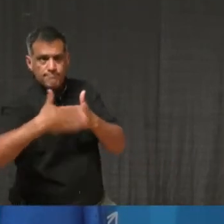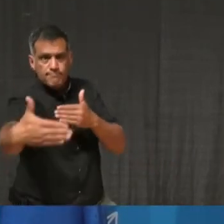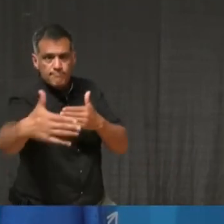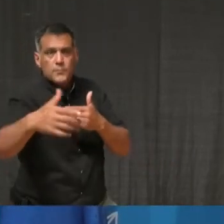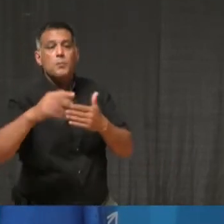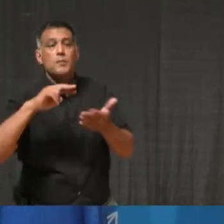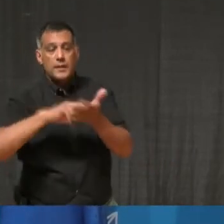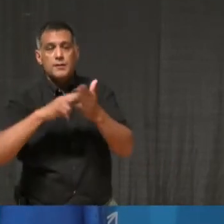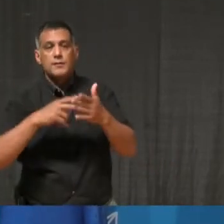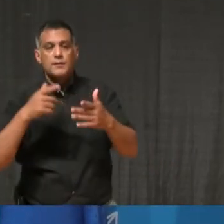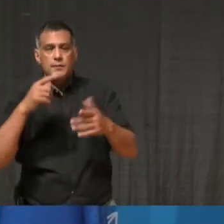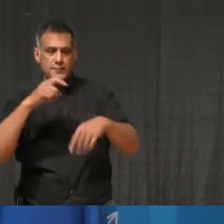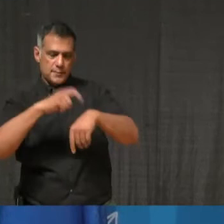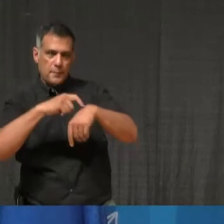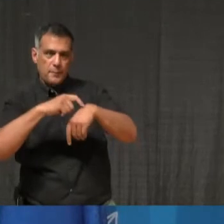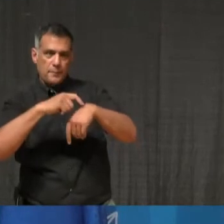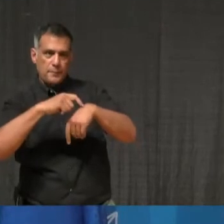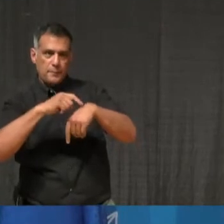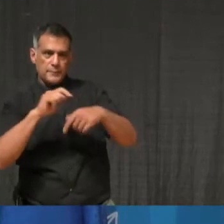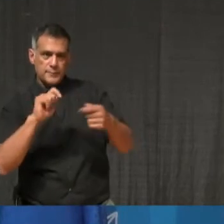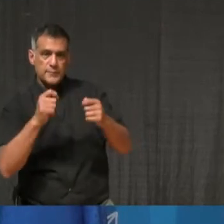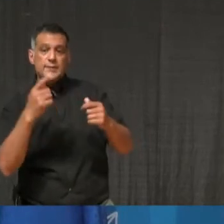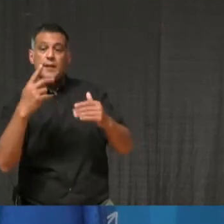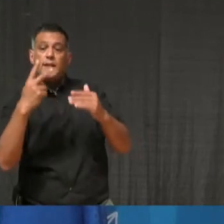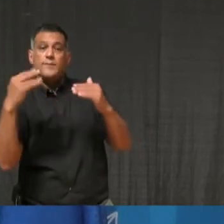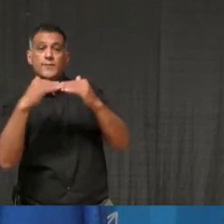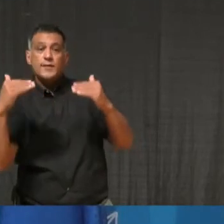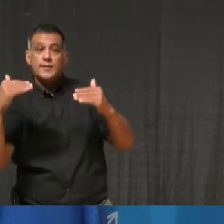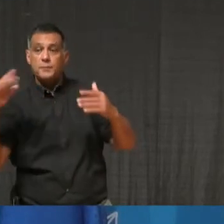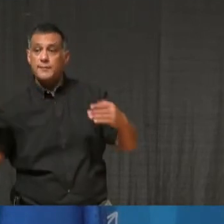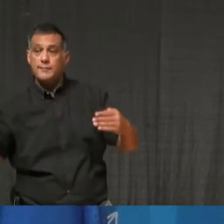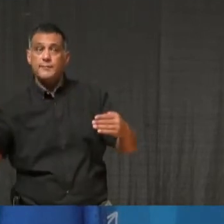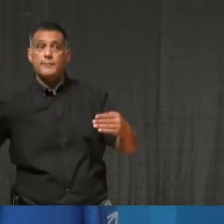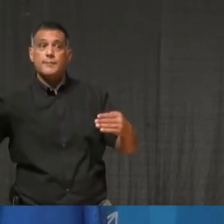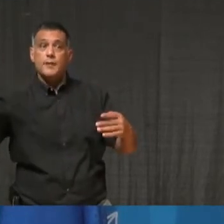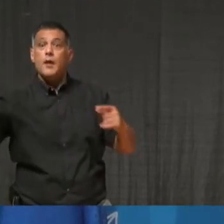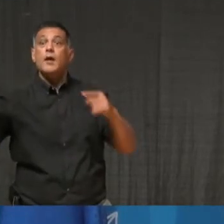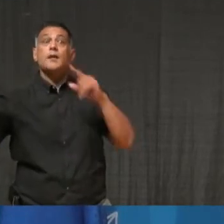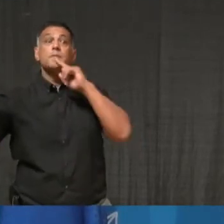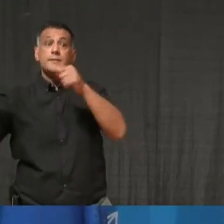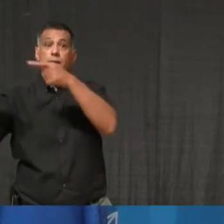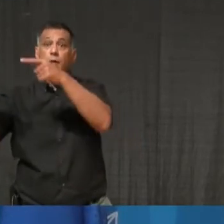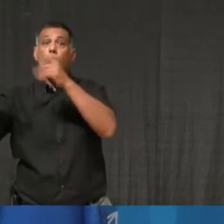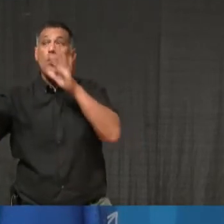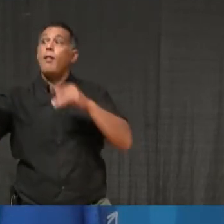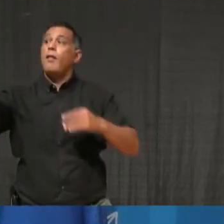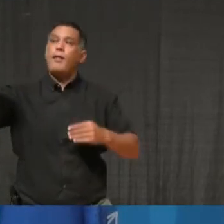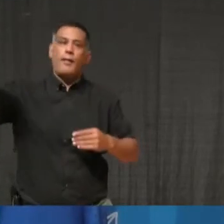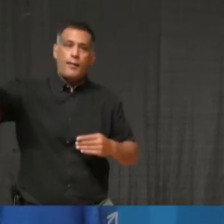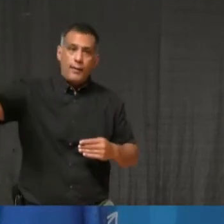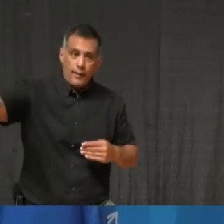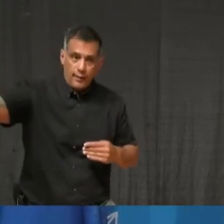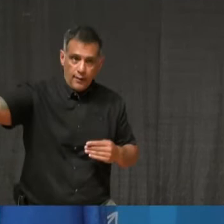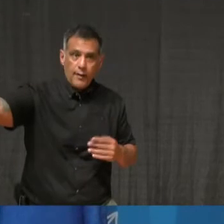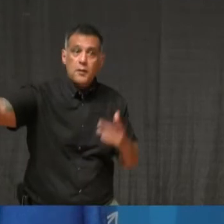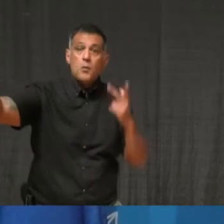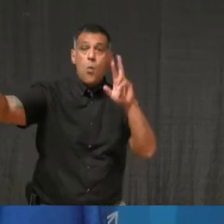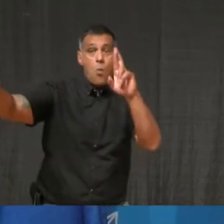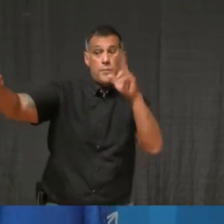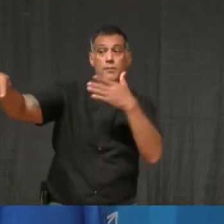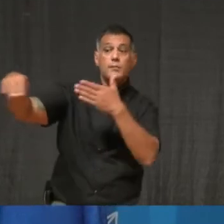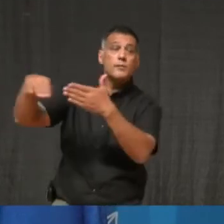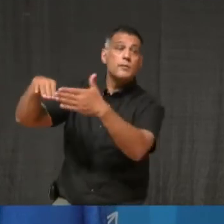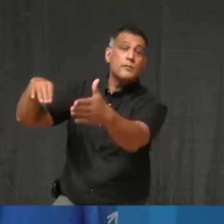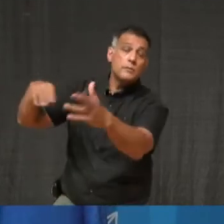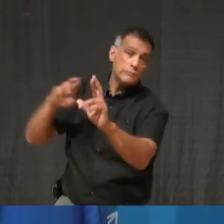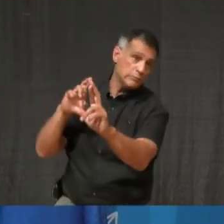interactions may help to bring things somewhat under a form of control. And that will, you know, stand as well as, you know, as